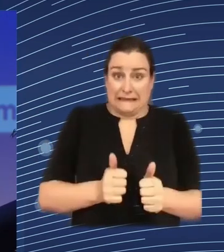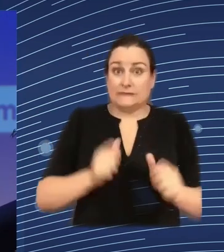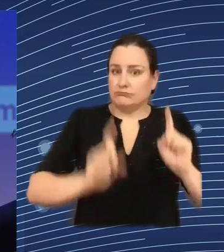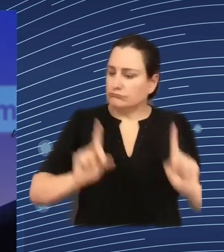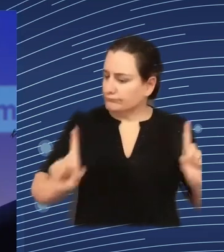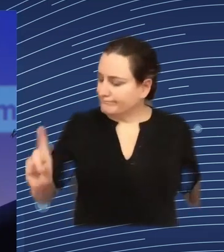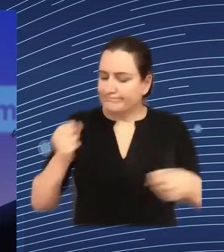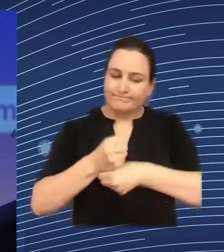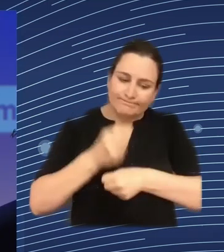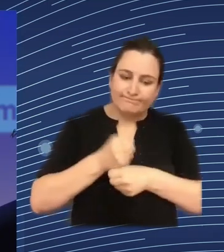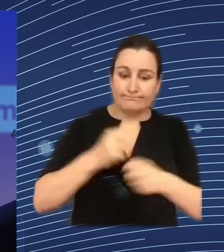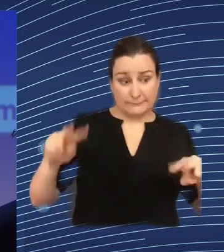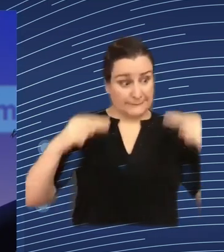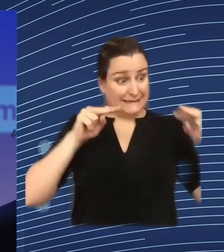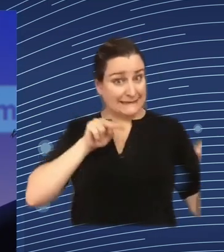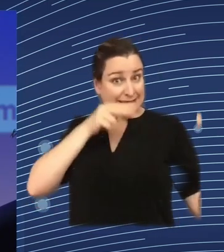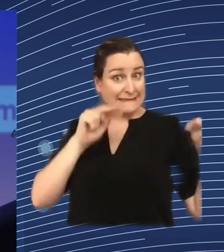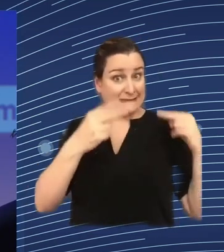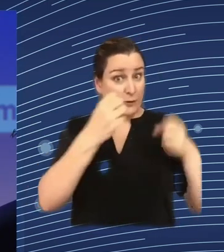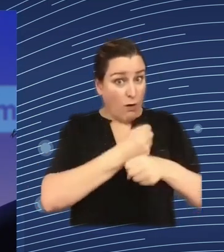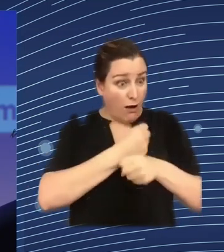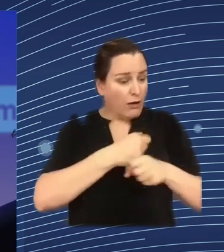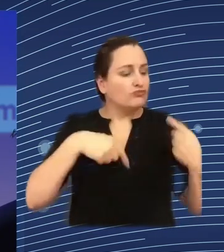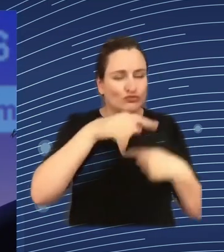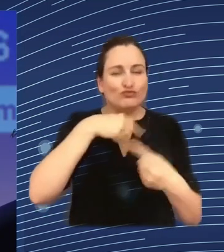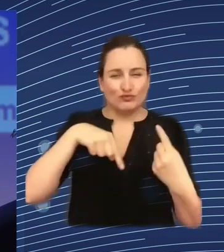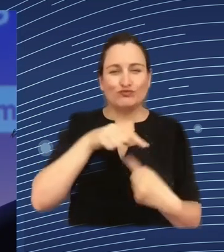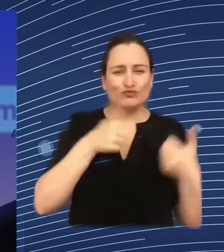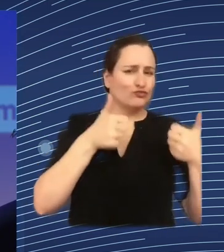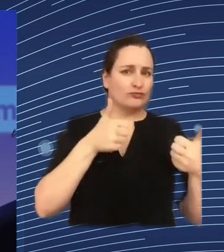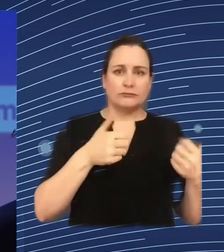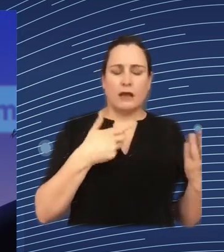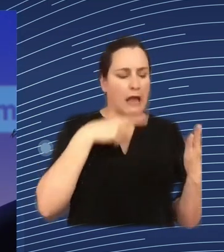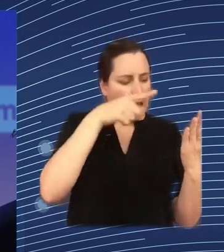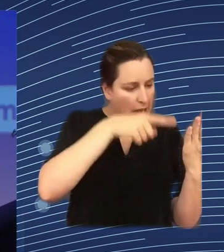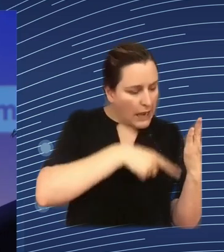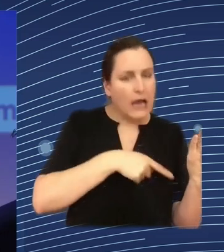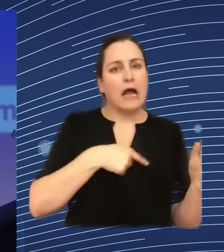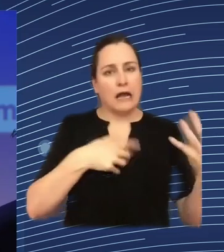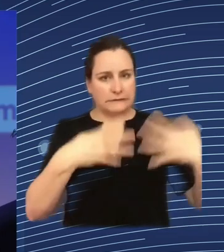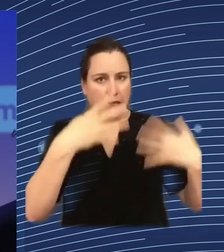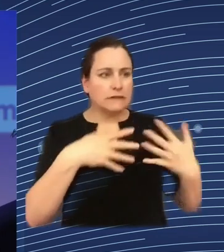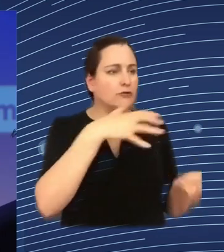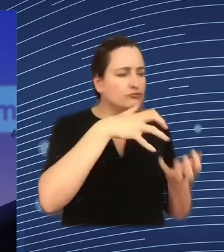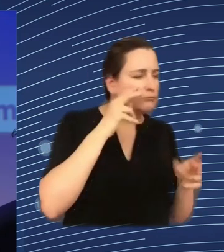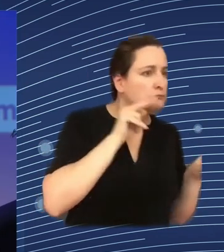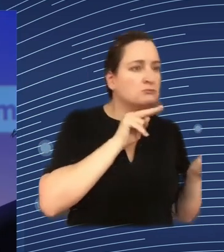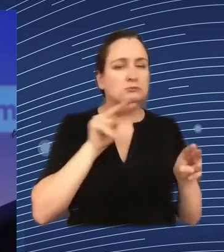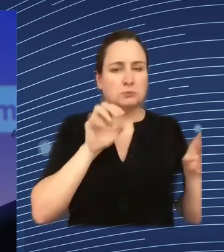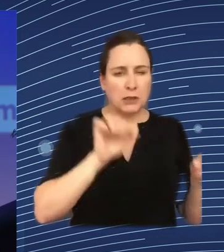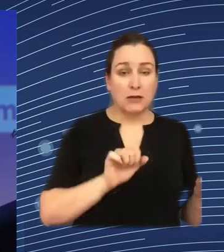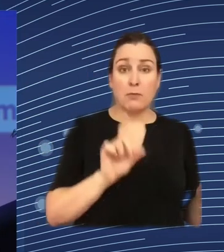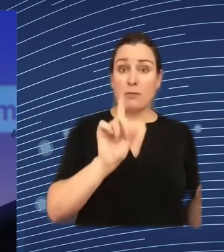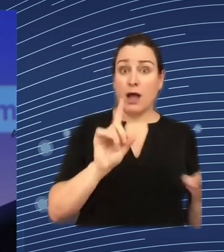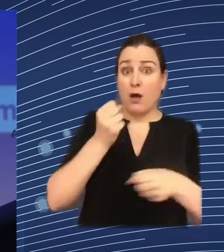this level of monitoring is too much but in remote work without other ways probably the court will say that